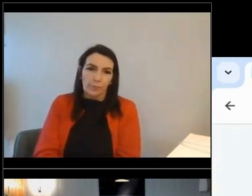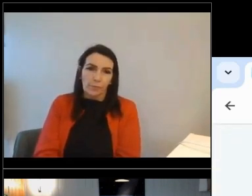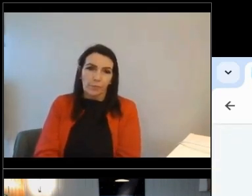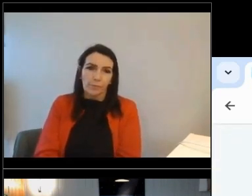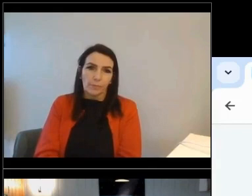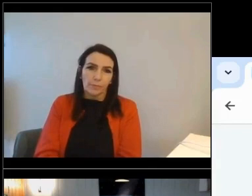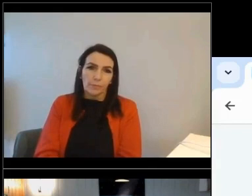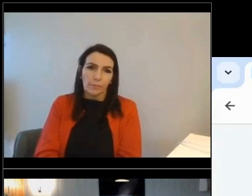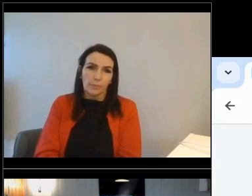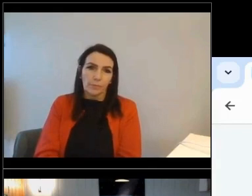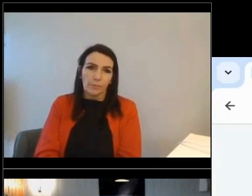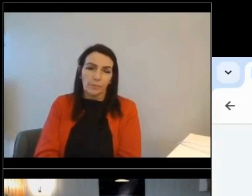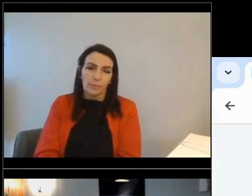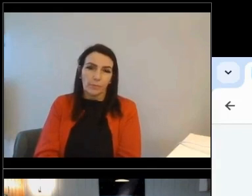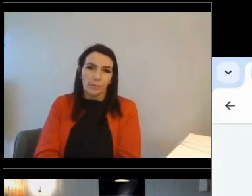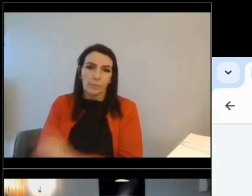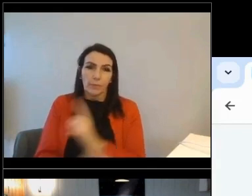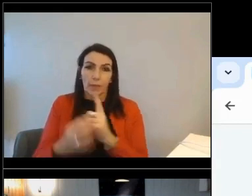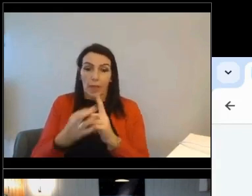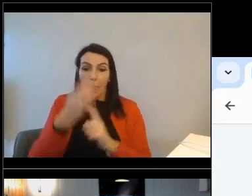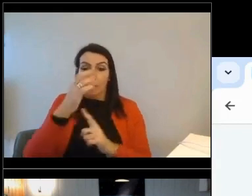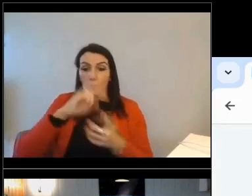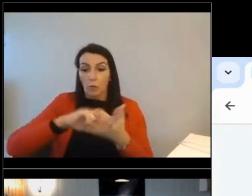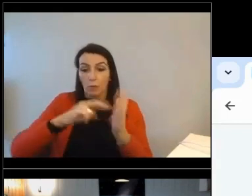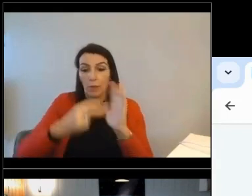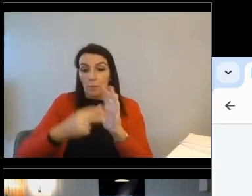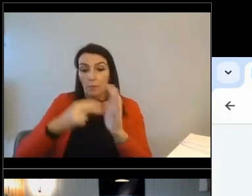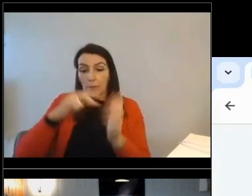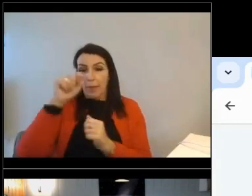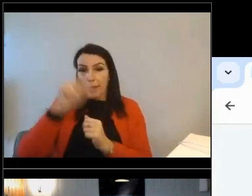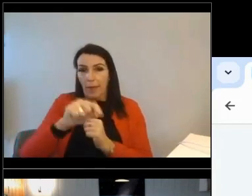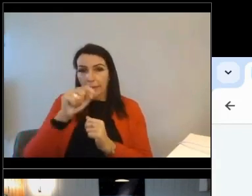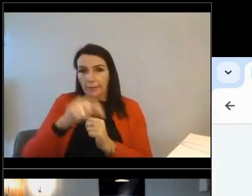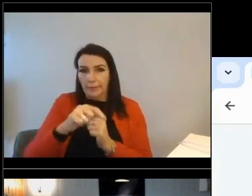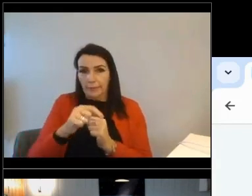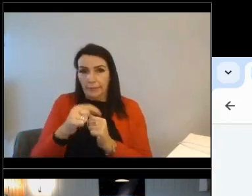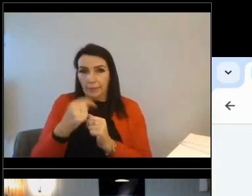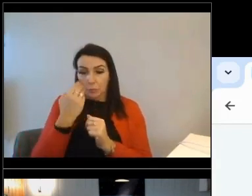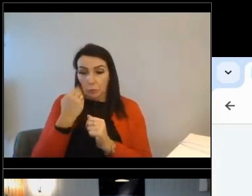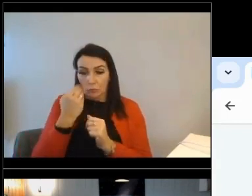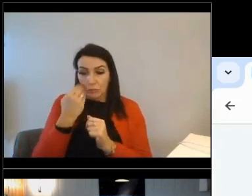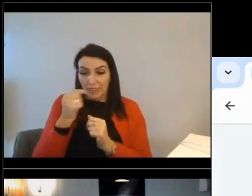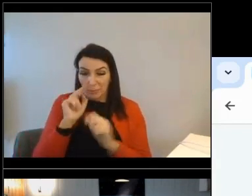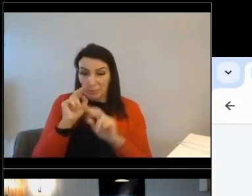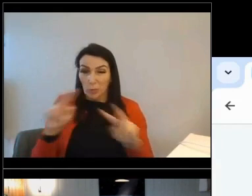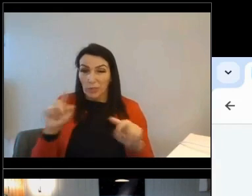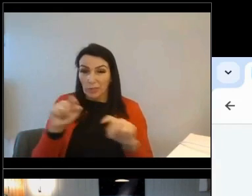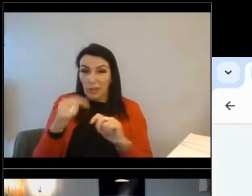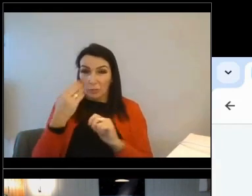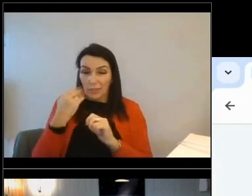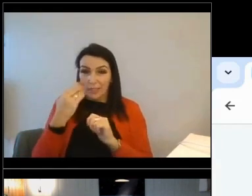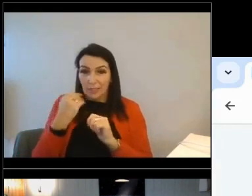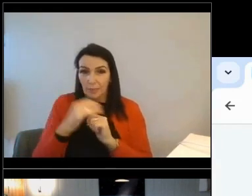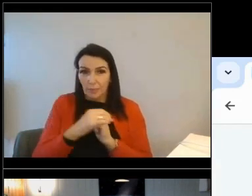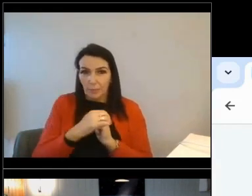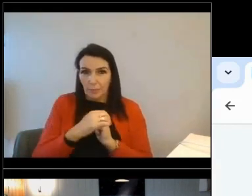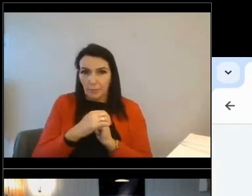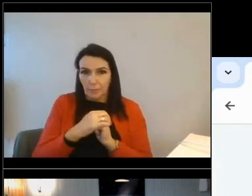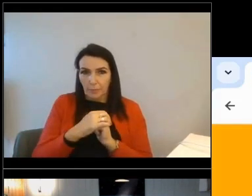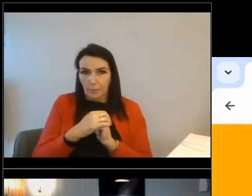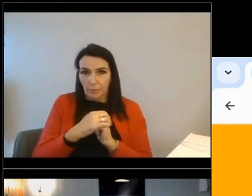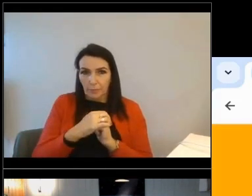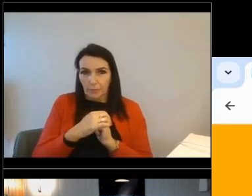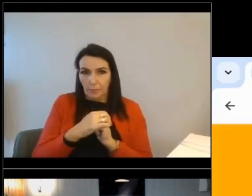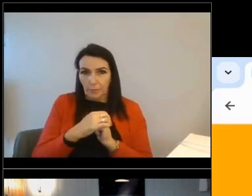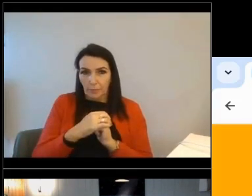the improvement plan area of this dashboard is the most recent one that they've looked at. But customers can choose a new plan